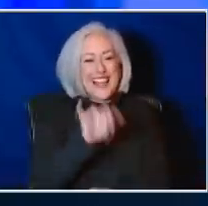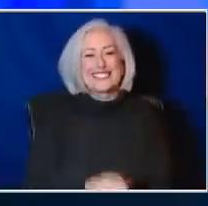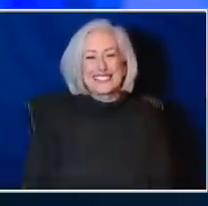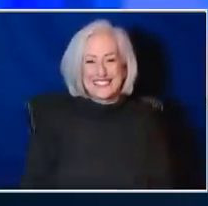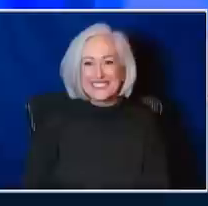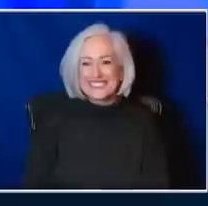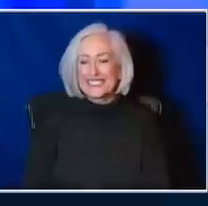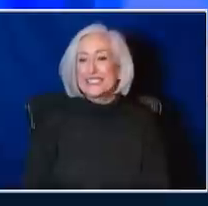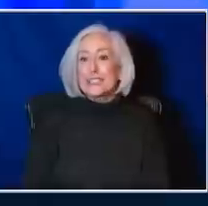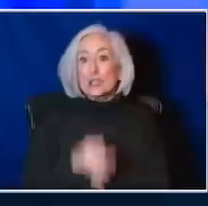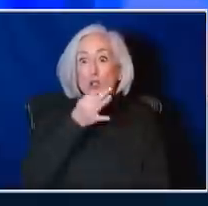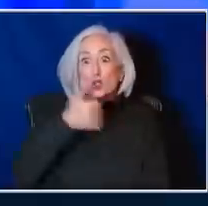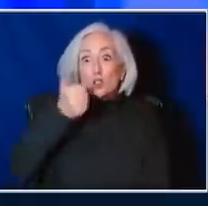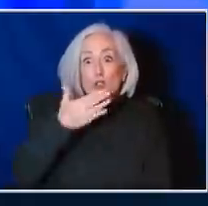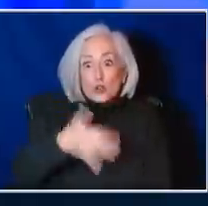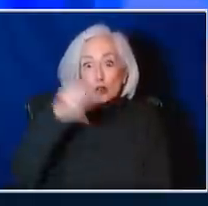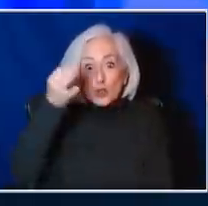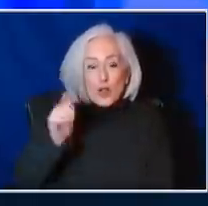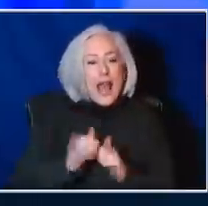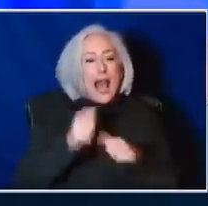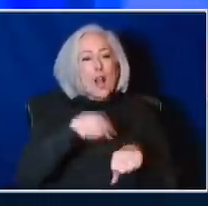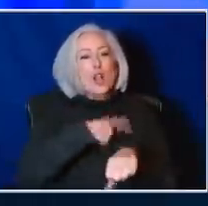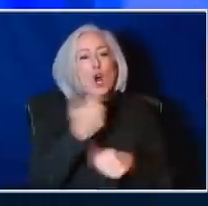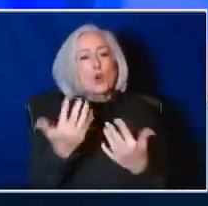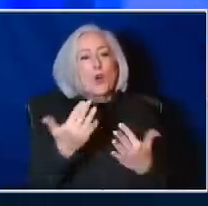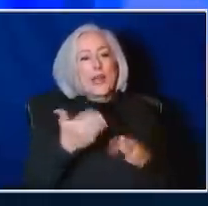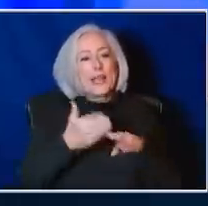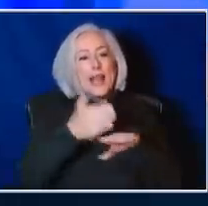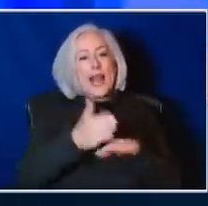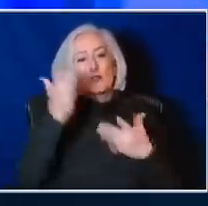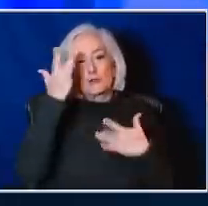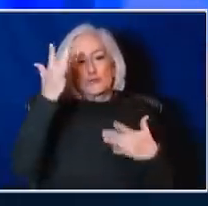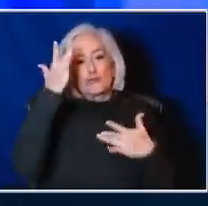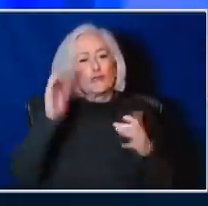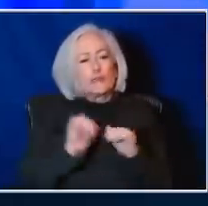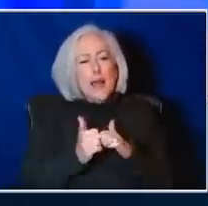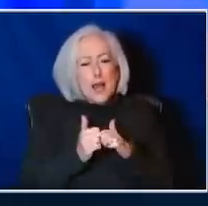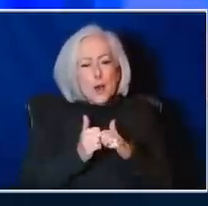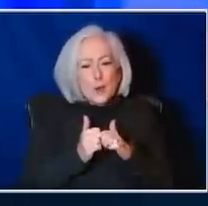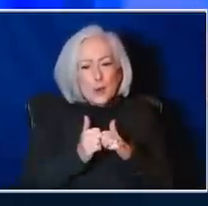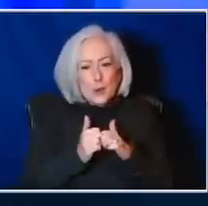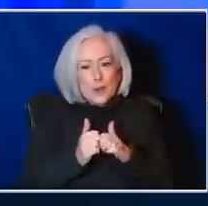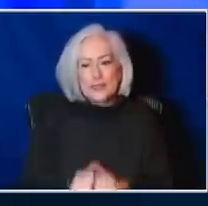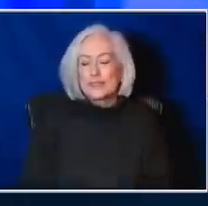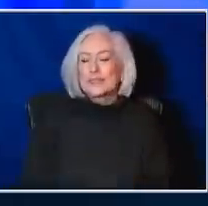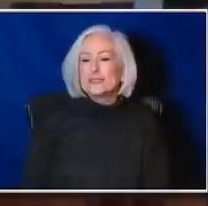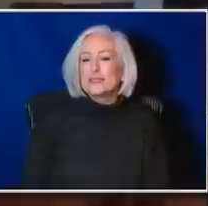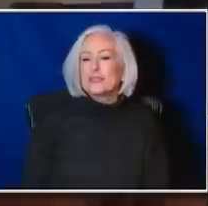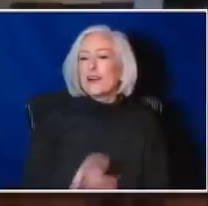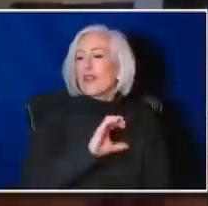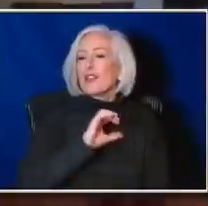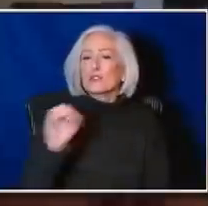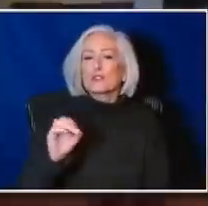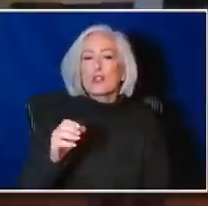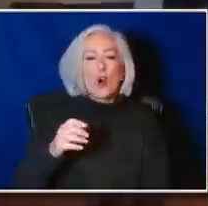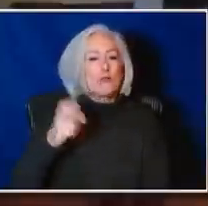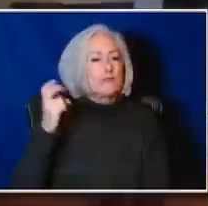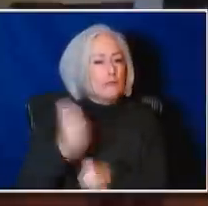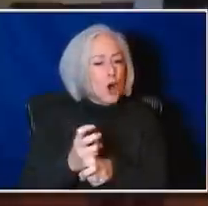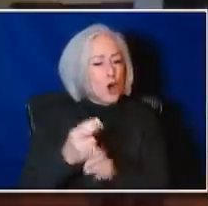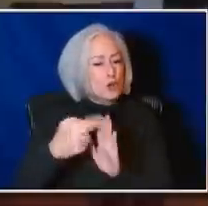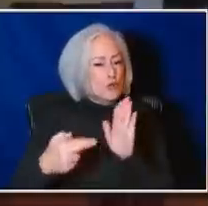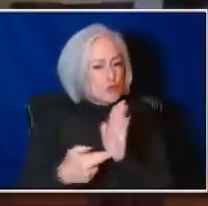How long do you wait after your infection? There is no hard and fast rule.